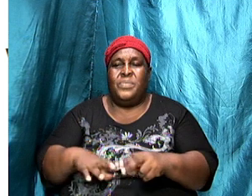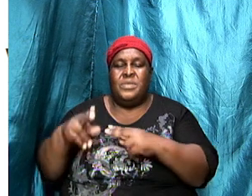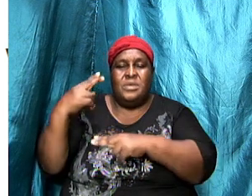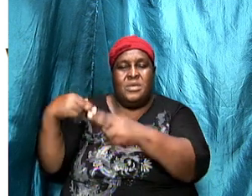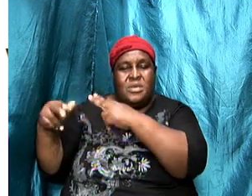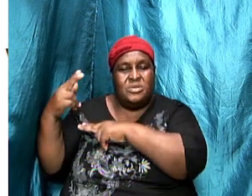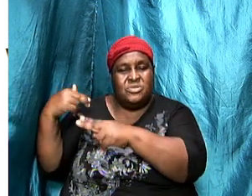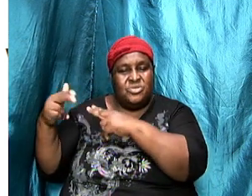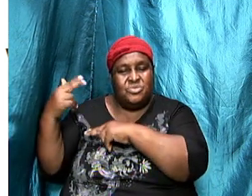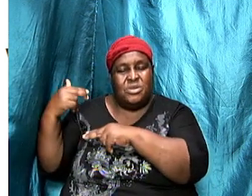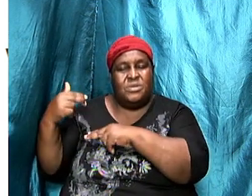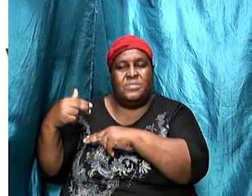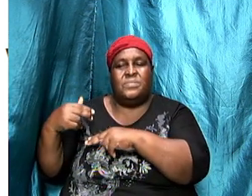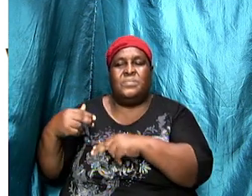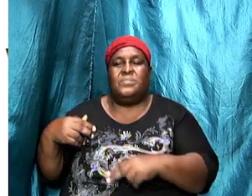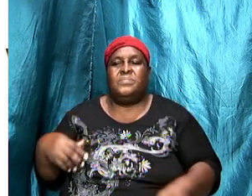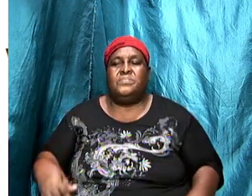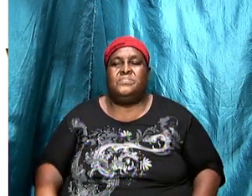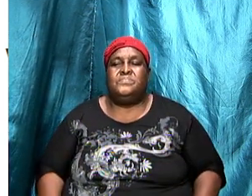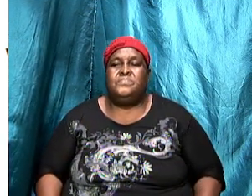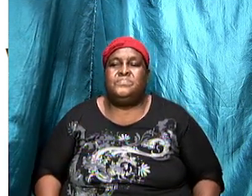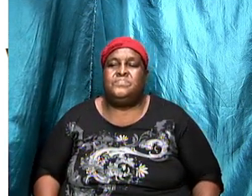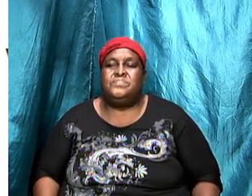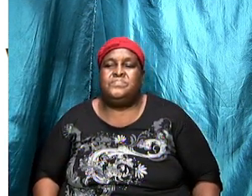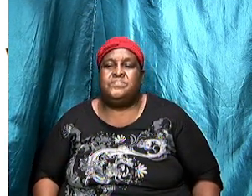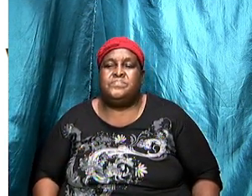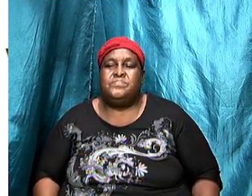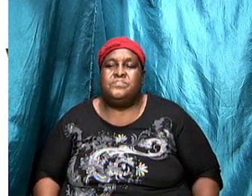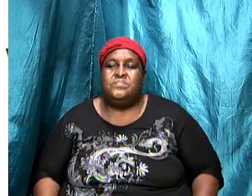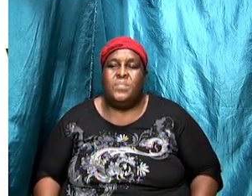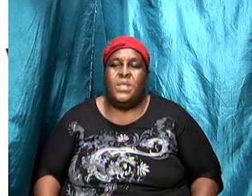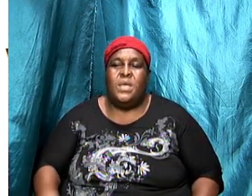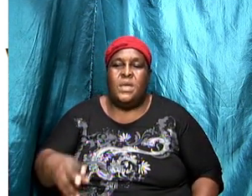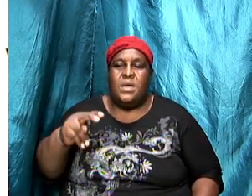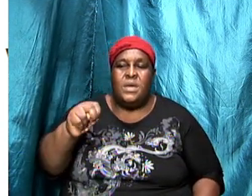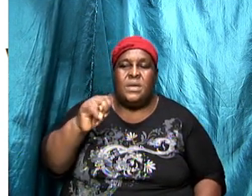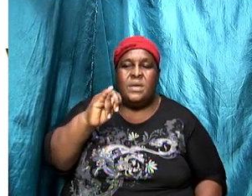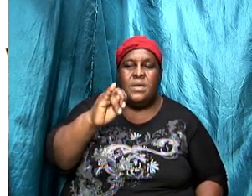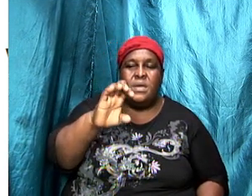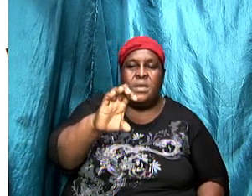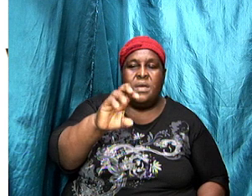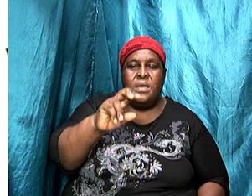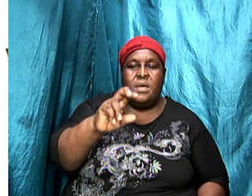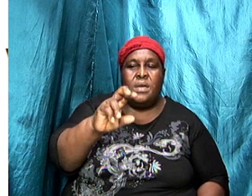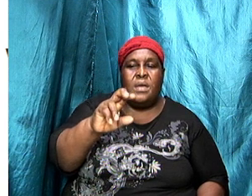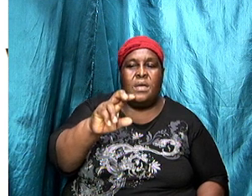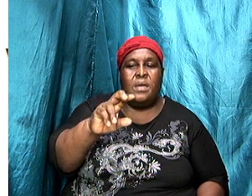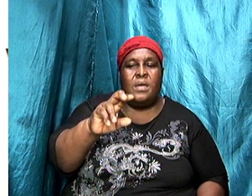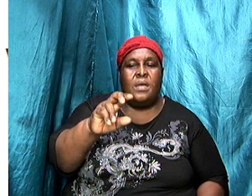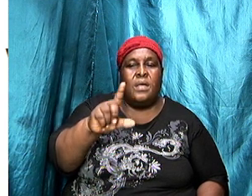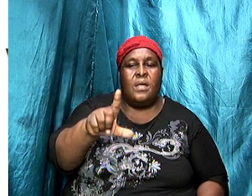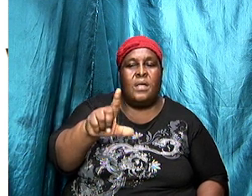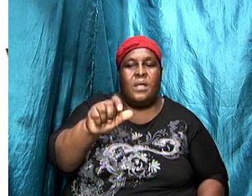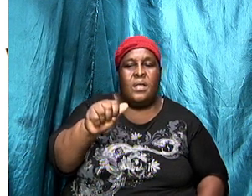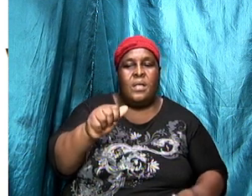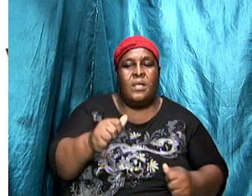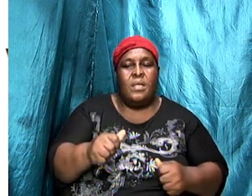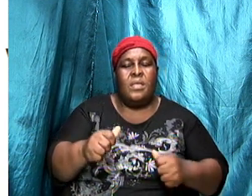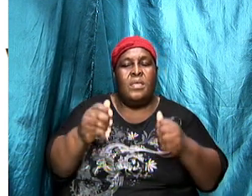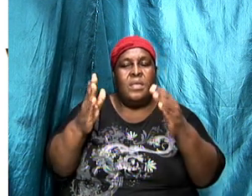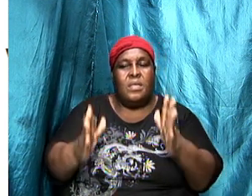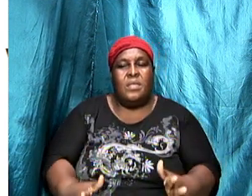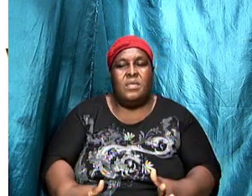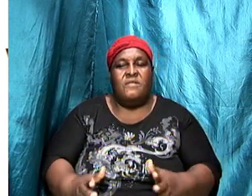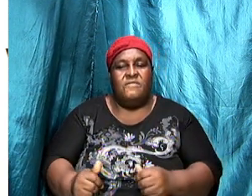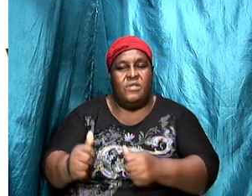it and I'm going off what the history has presented so the Nicolaitans were some followers of the